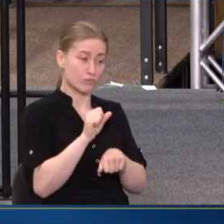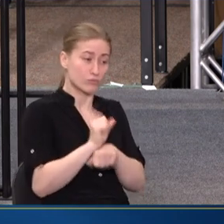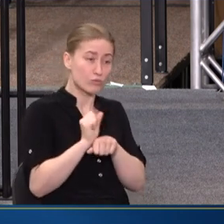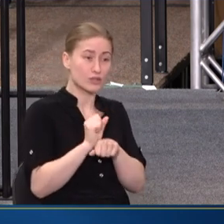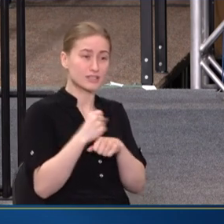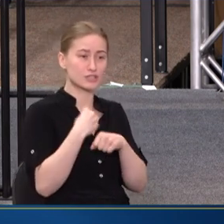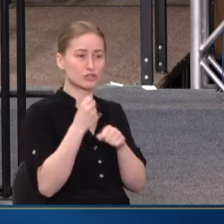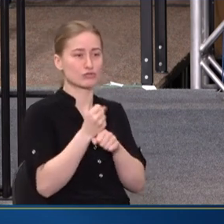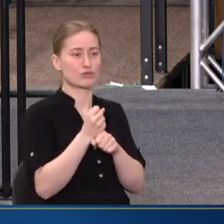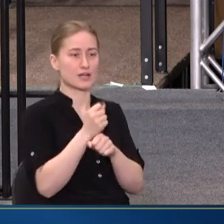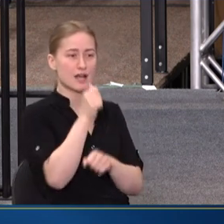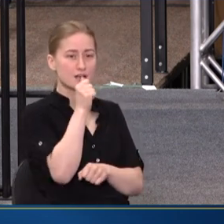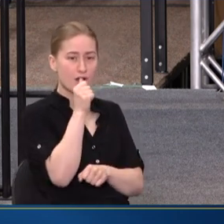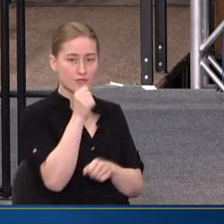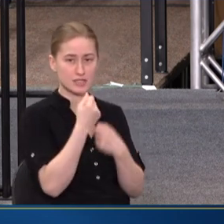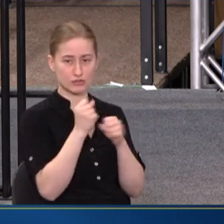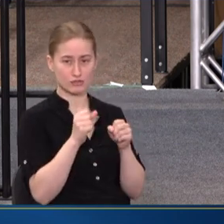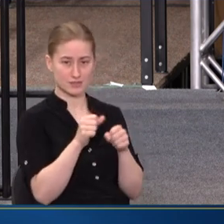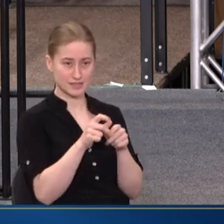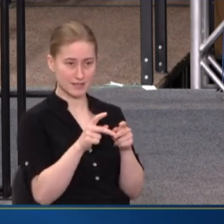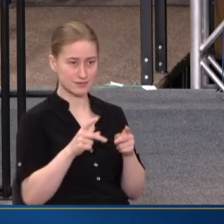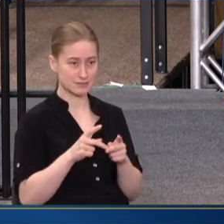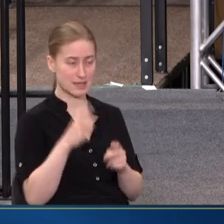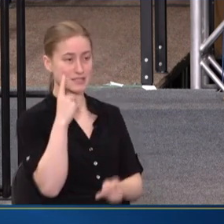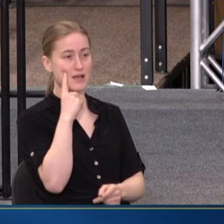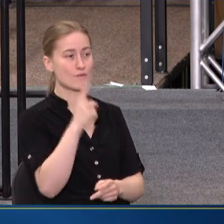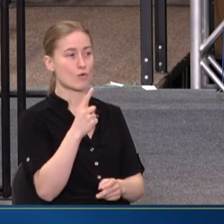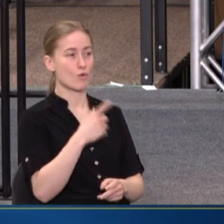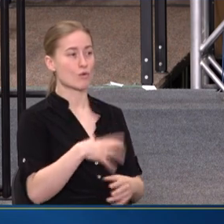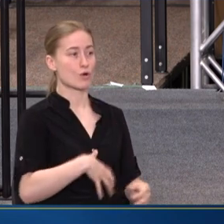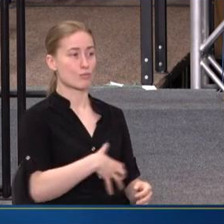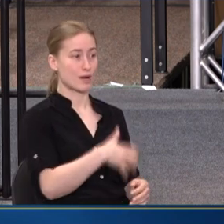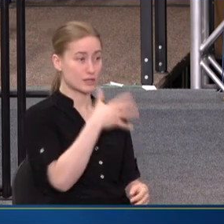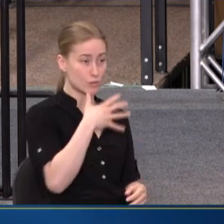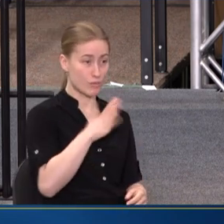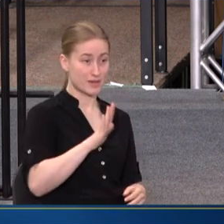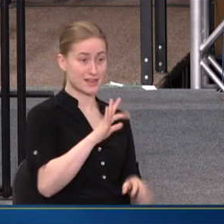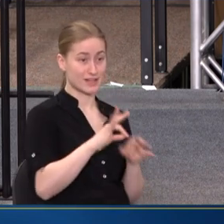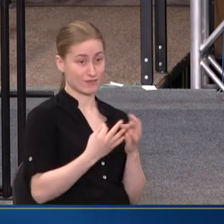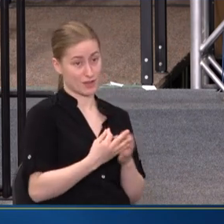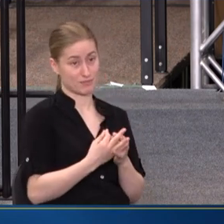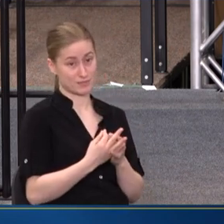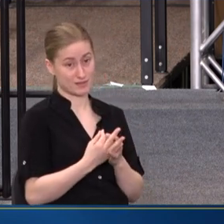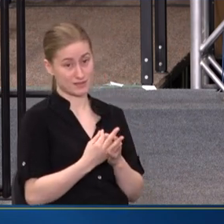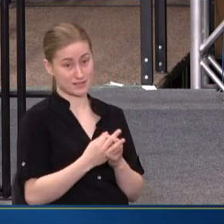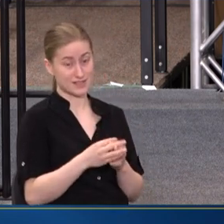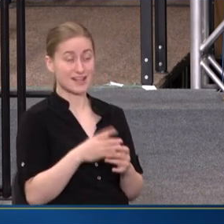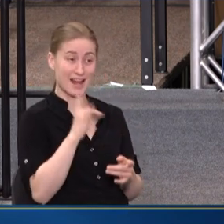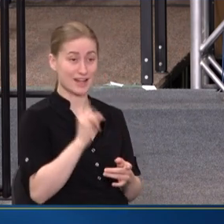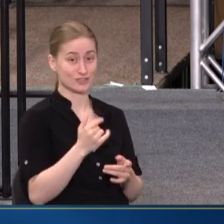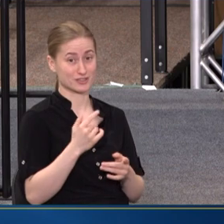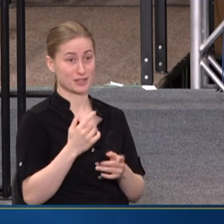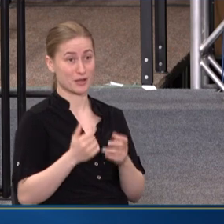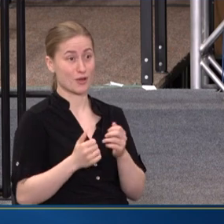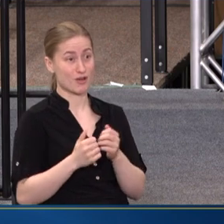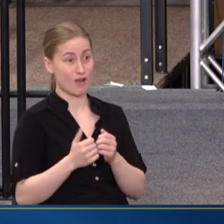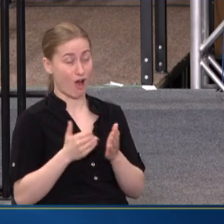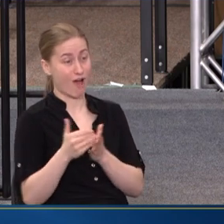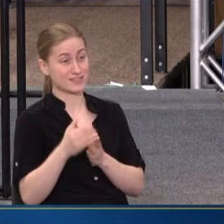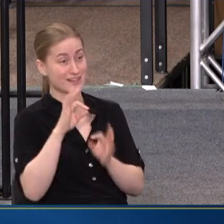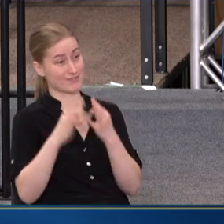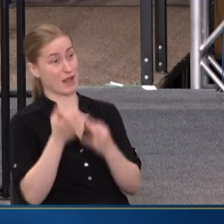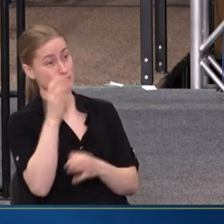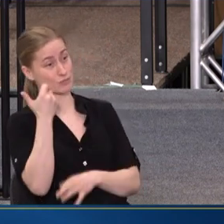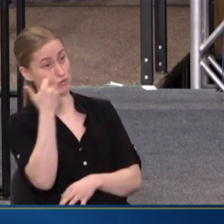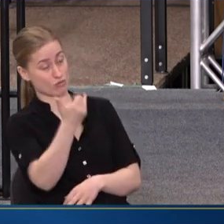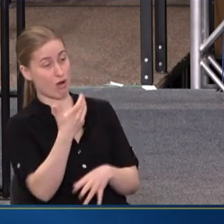A CONFIDENTIAL SAFE SPACE FOR PREGNANT WOMEN AND THEIR FAMILIES. IT TURNS OUT THEIR FAMILIES CALL A LOT, TOO. TO BE